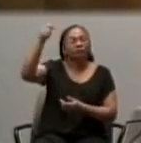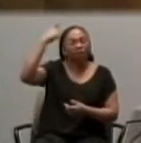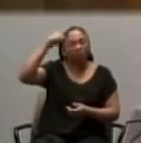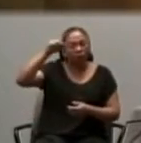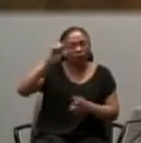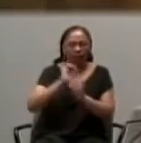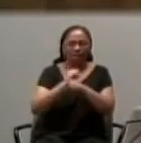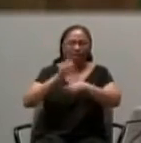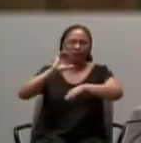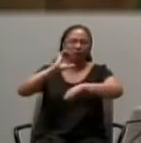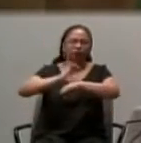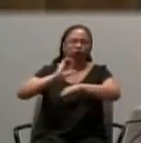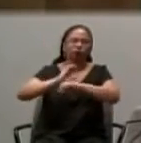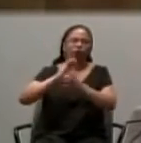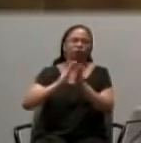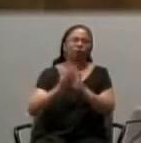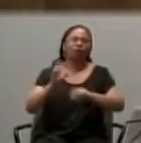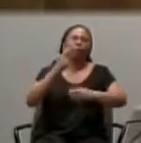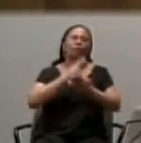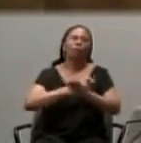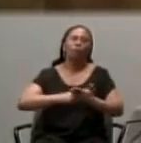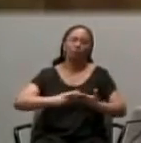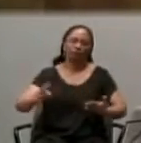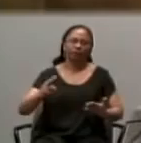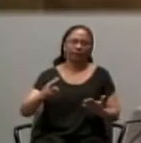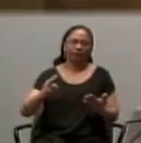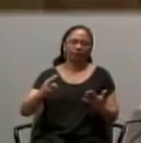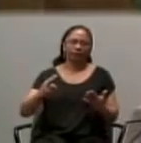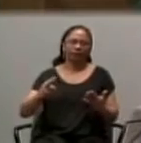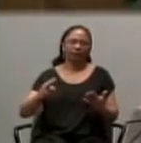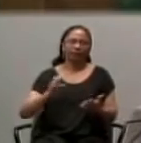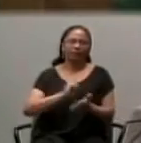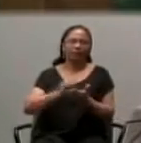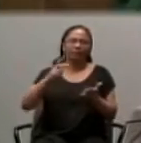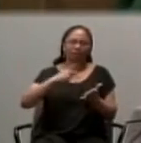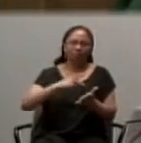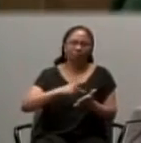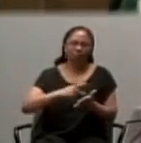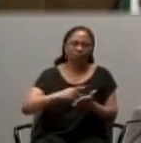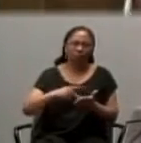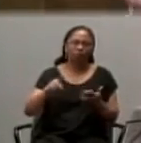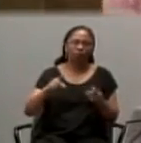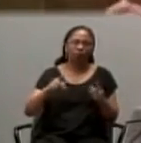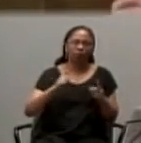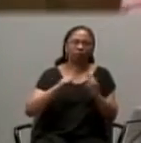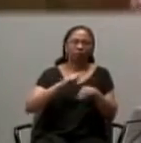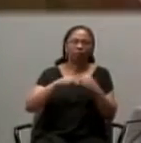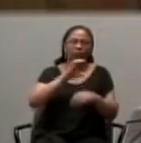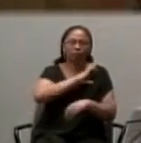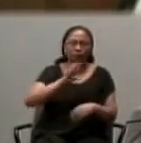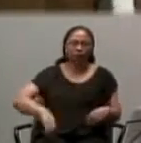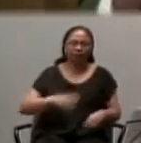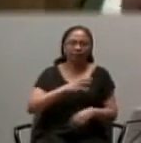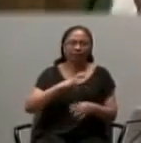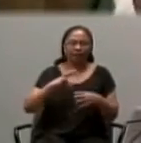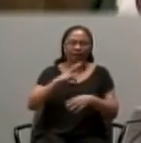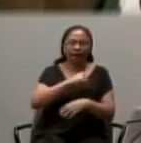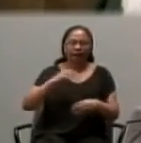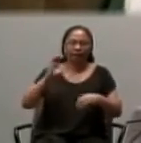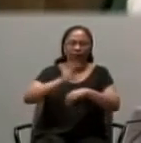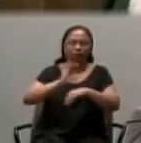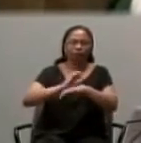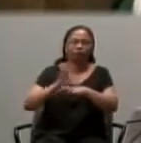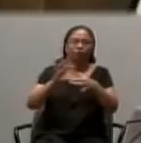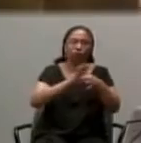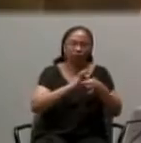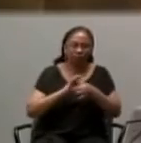So right away again, St. Paul is alluding to the relationship, Between Christ and his church. Understanding